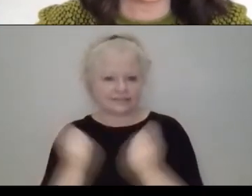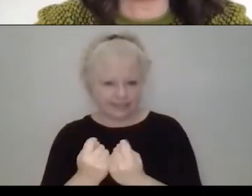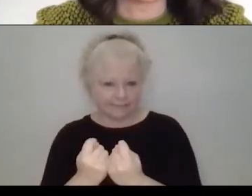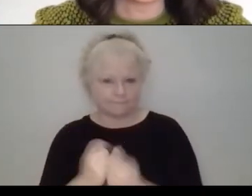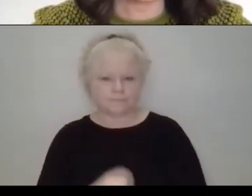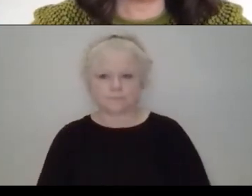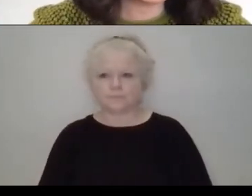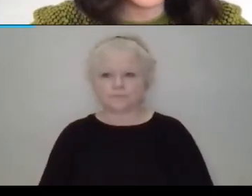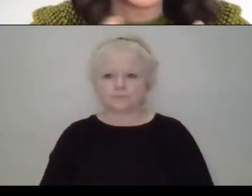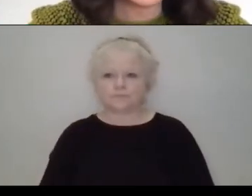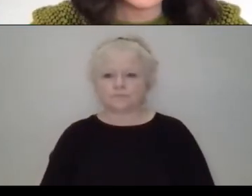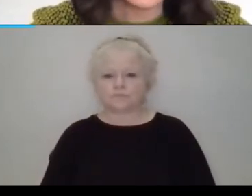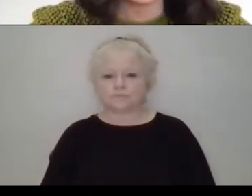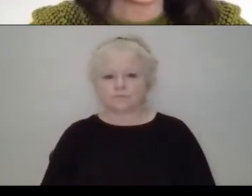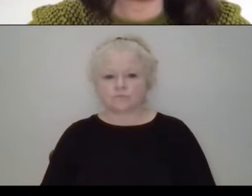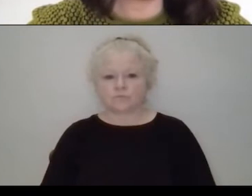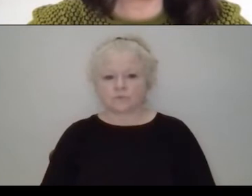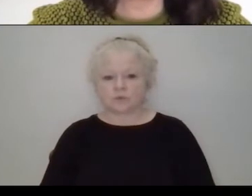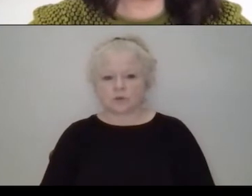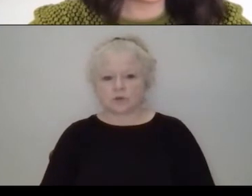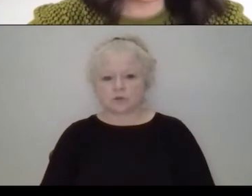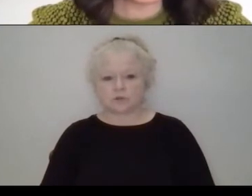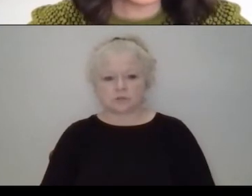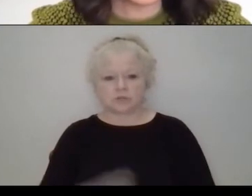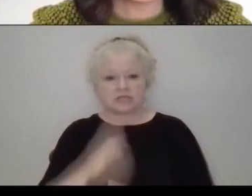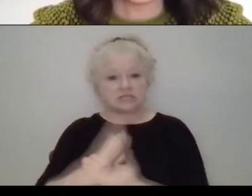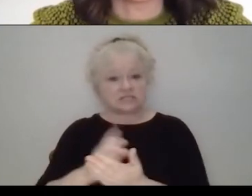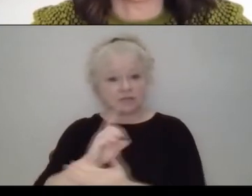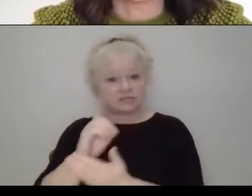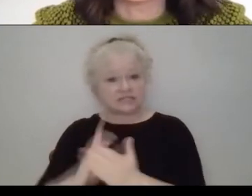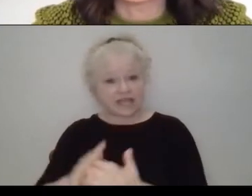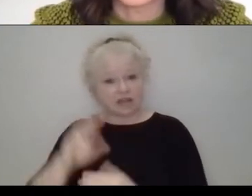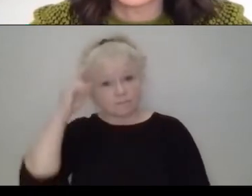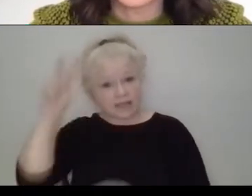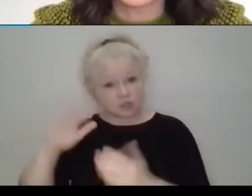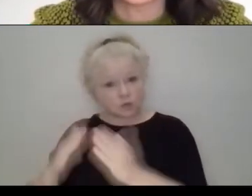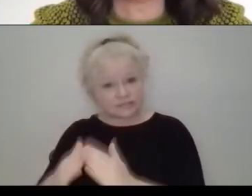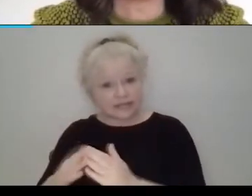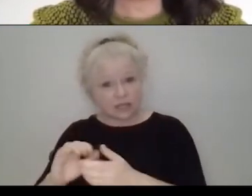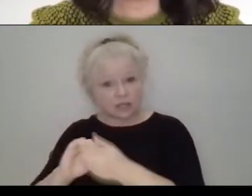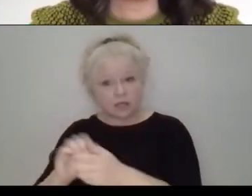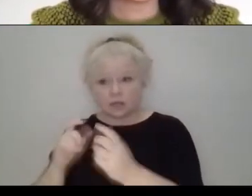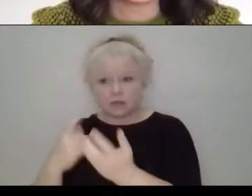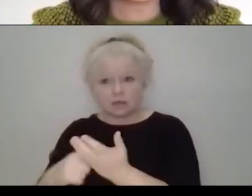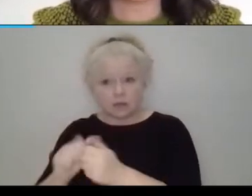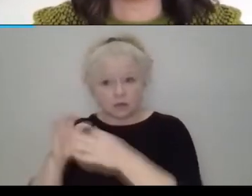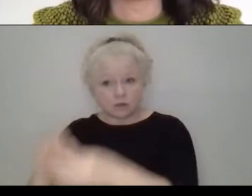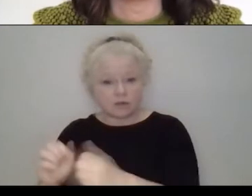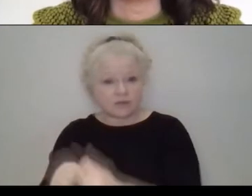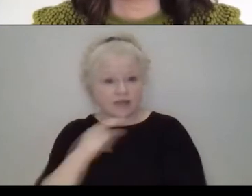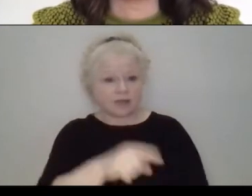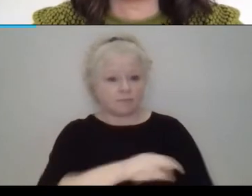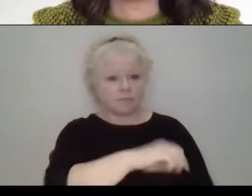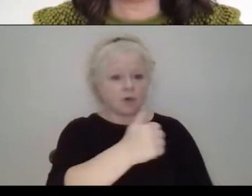also, I don't know, like Luisa and Mexicans, from Mexico city. And now we are also collaborating with Indian artisans.